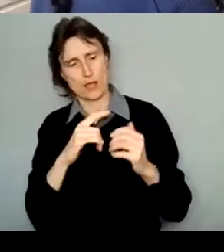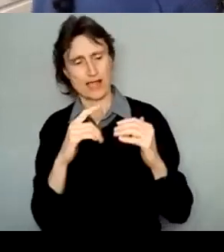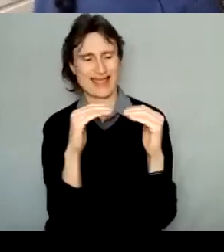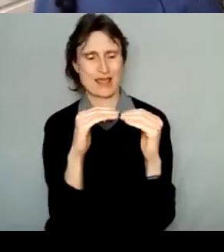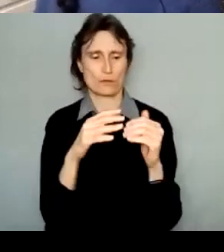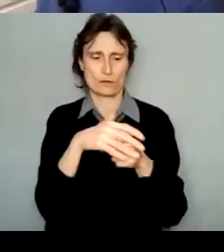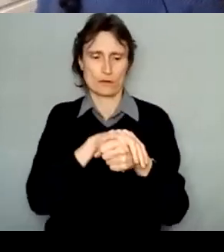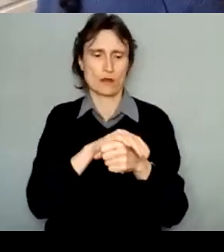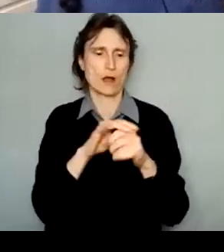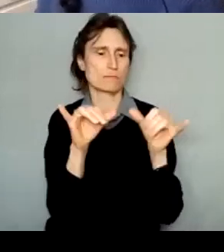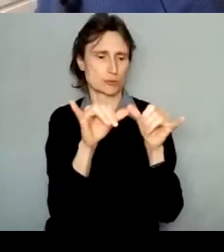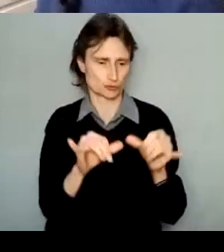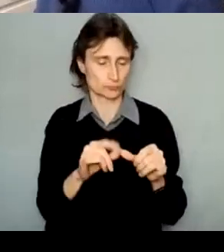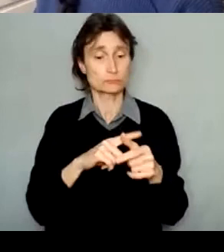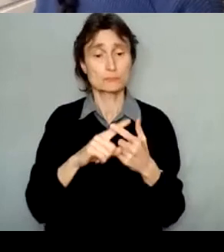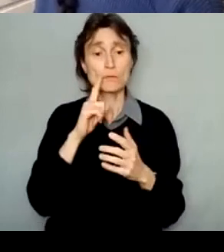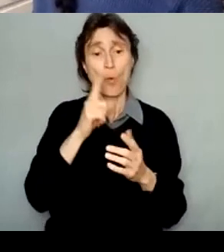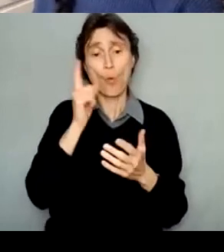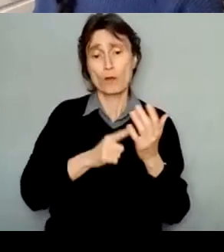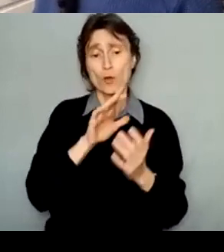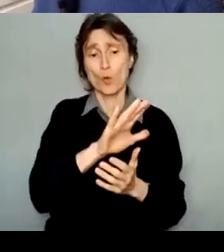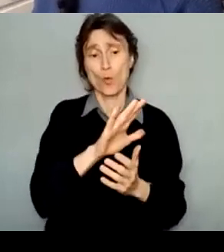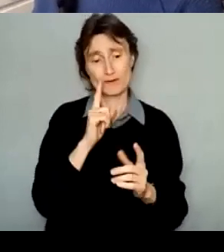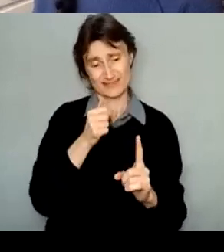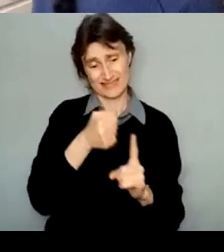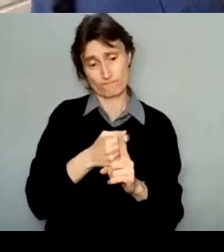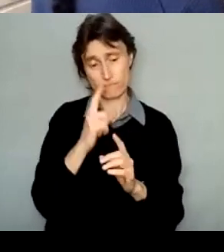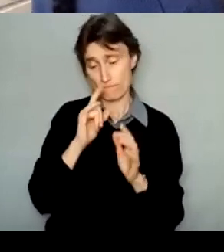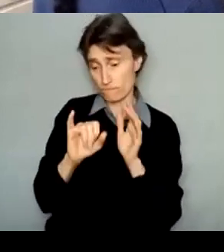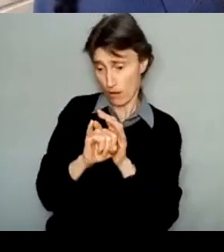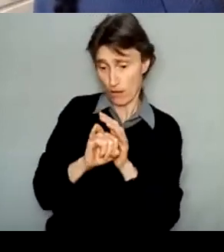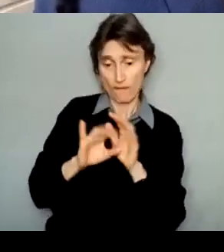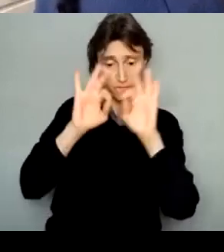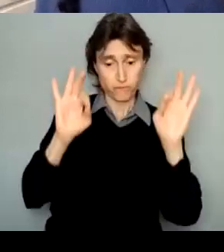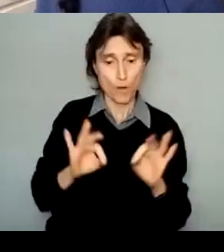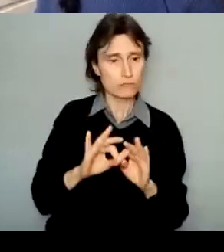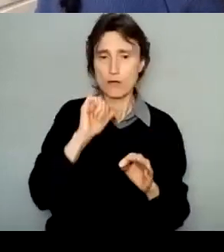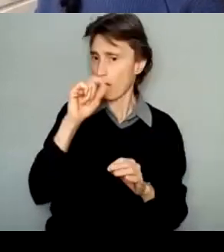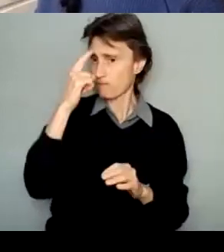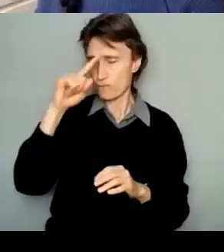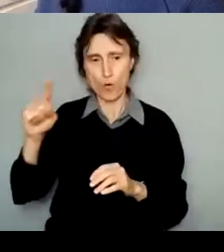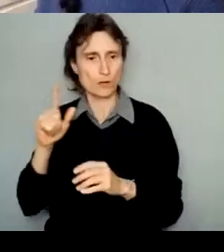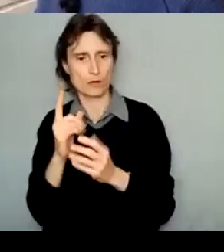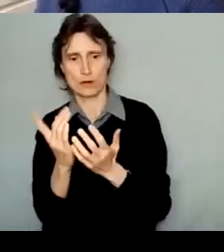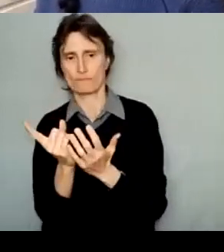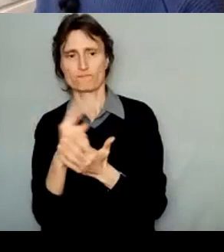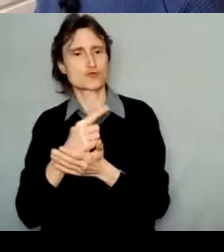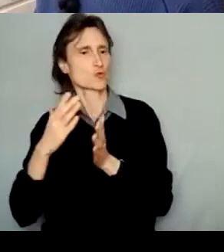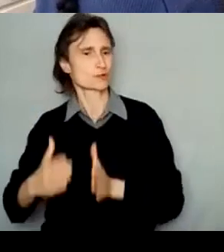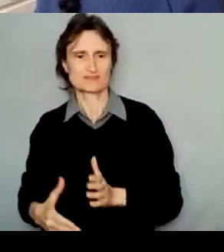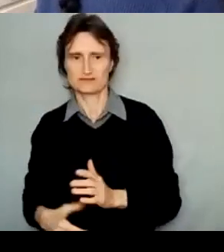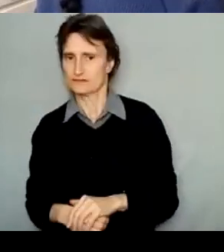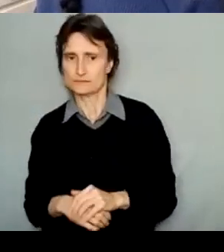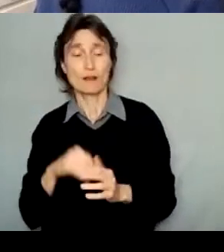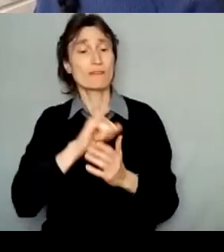in the voluntary self-identification form are not visible to the assessors. Access to this information is limited to